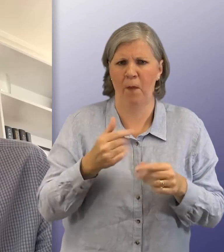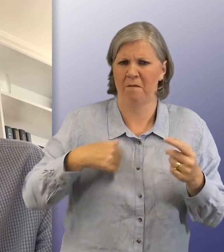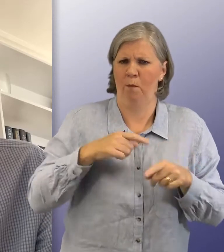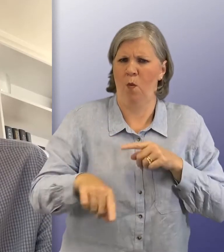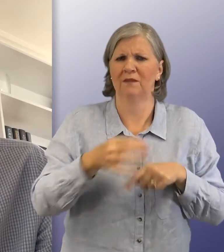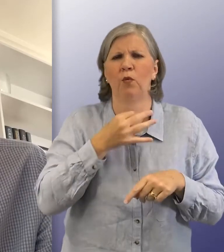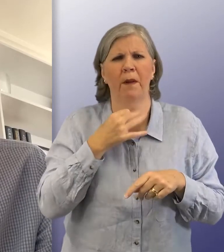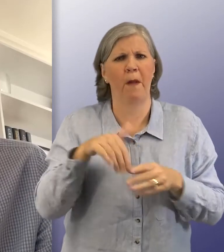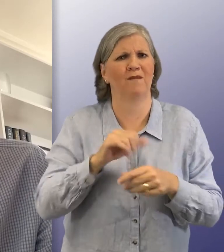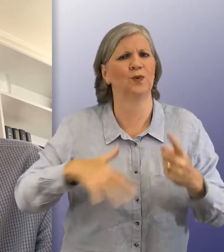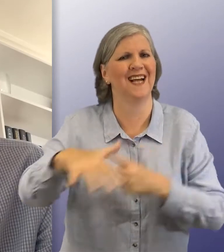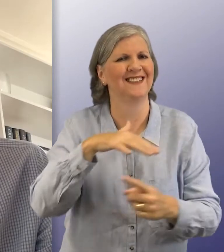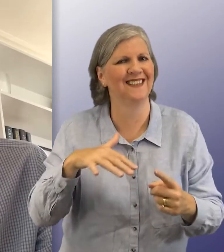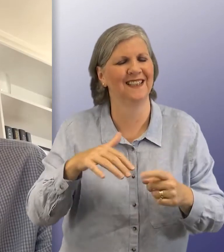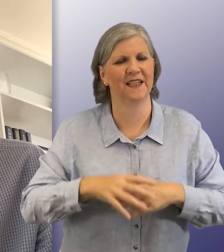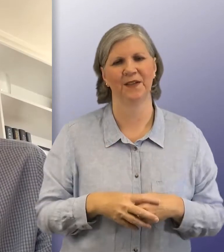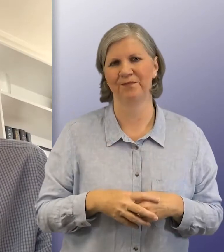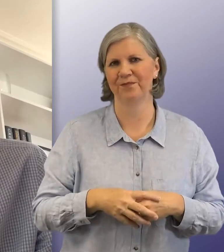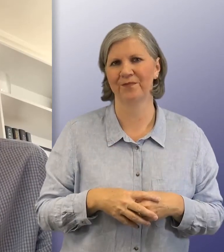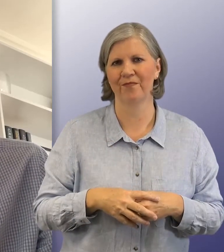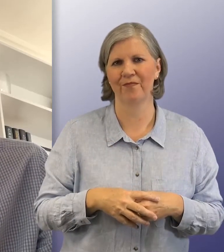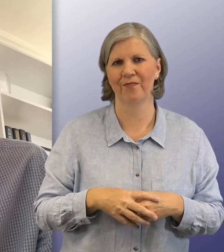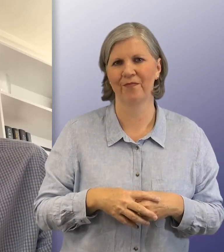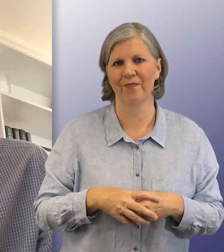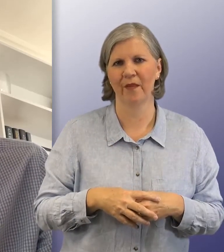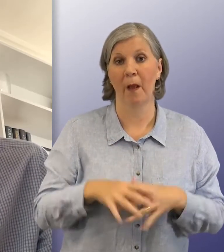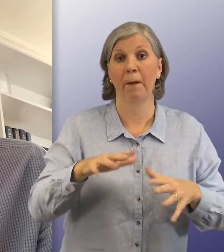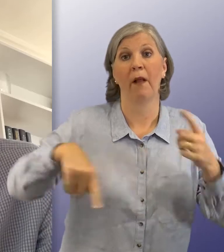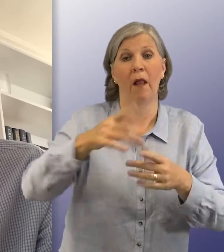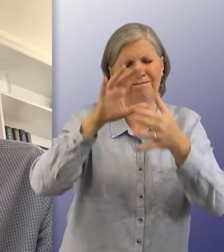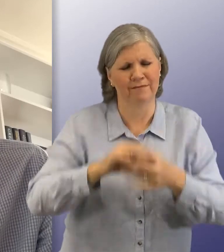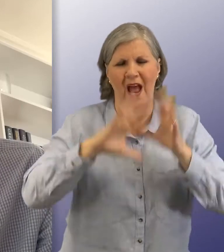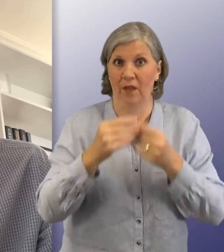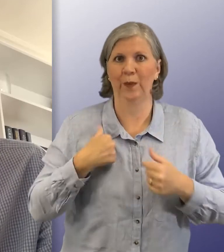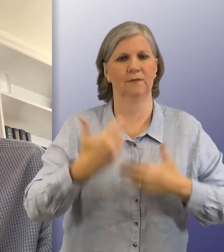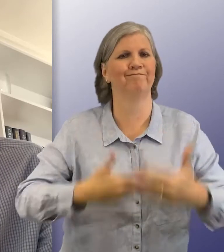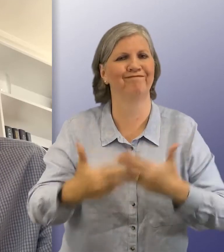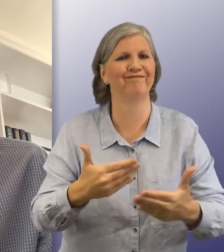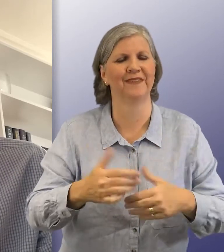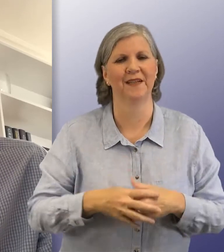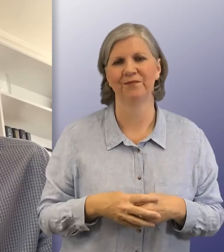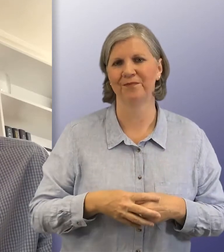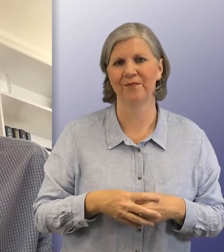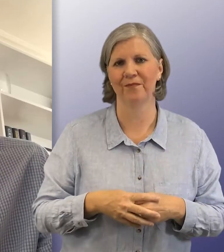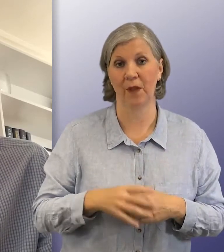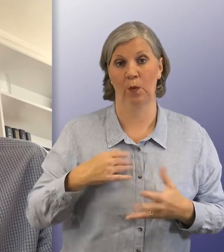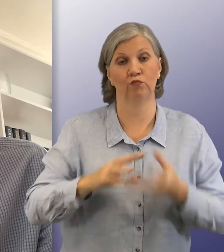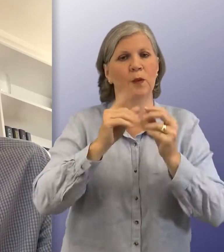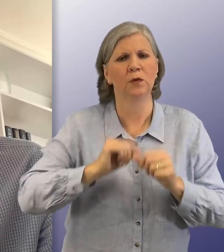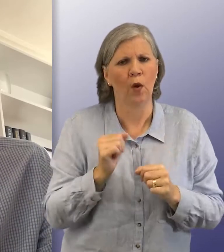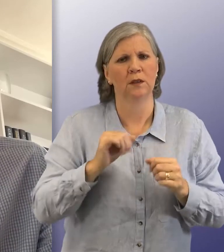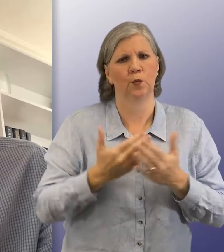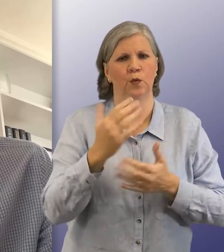and to some of our most vulnerable members of society. People are at the heart of everything we do. As we create Scotland's